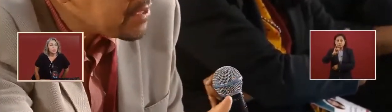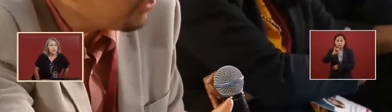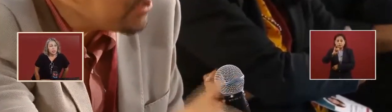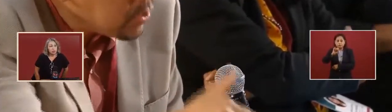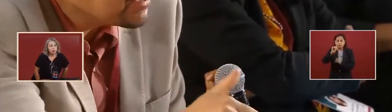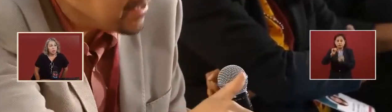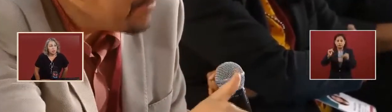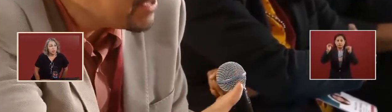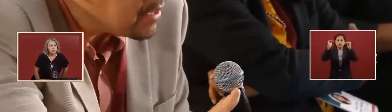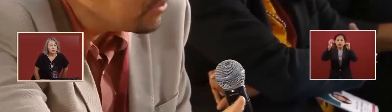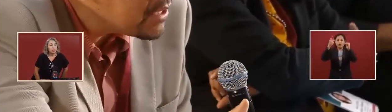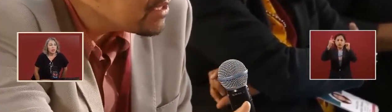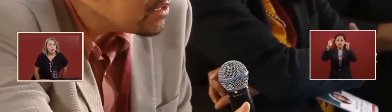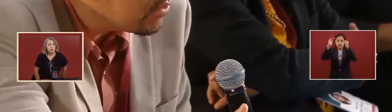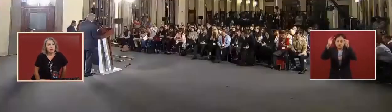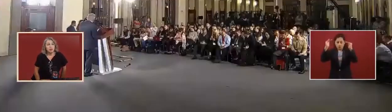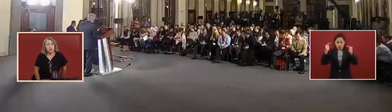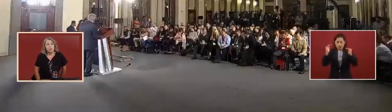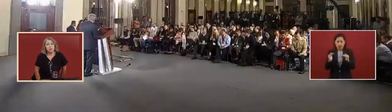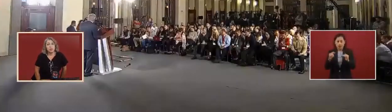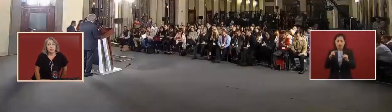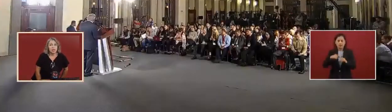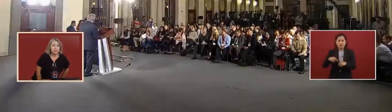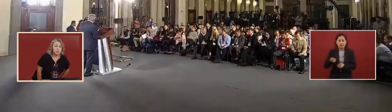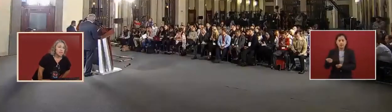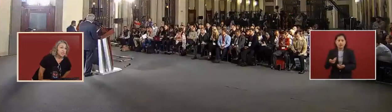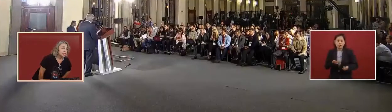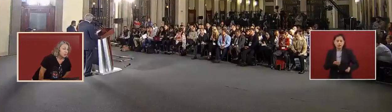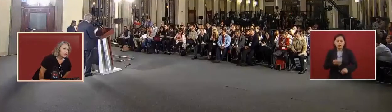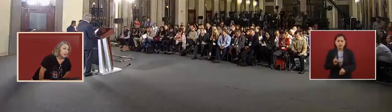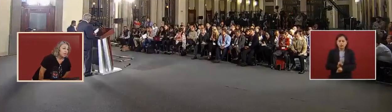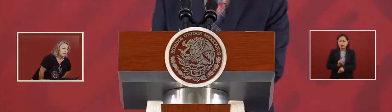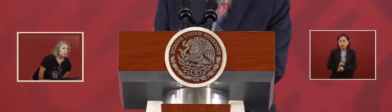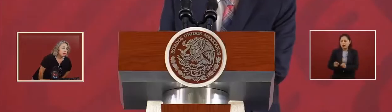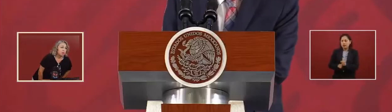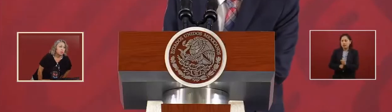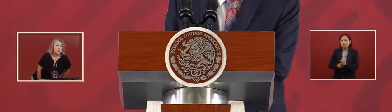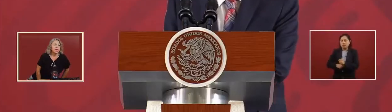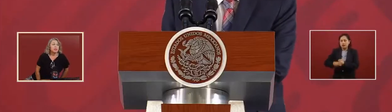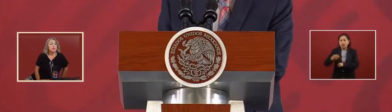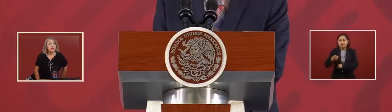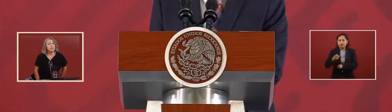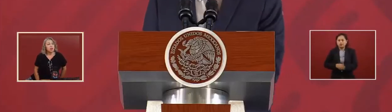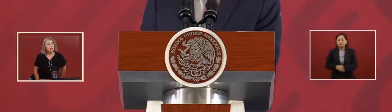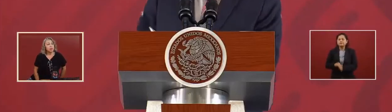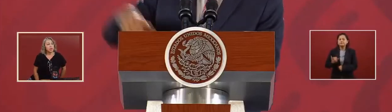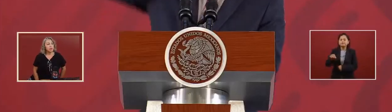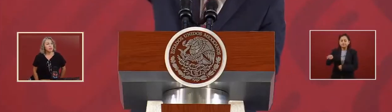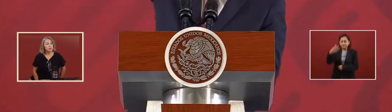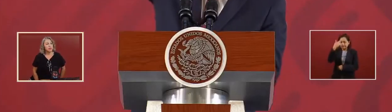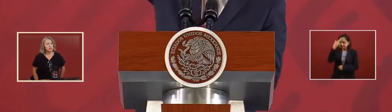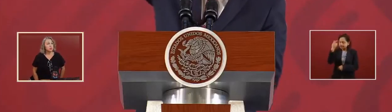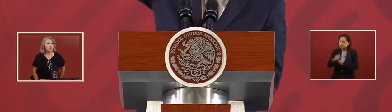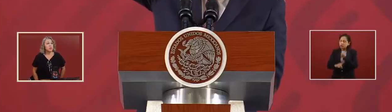doing that yes we have that problem that in all the government where we start at the top